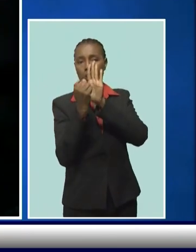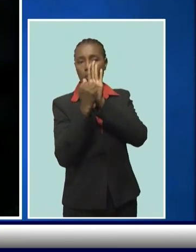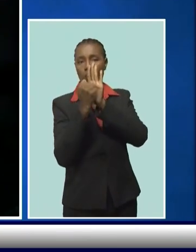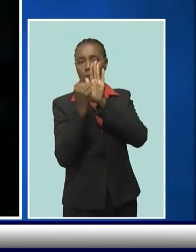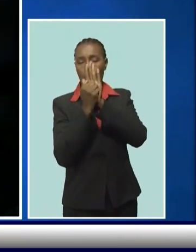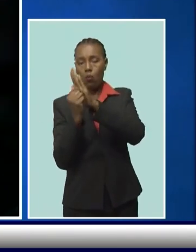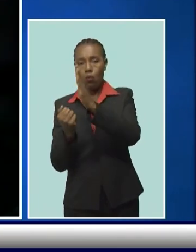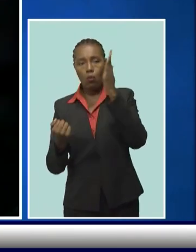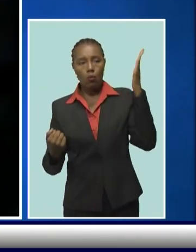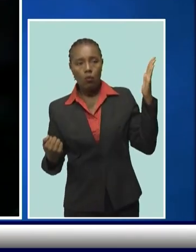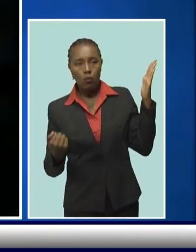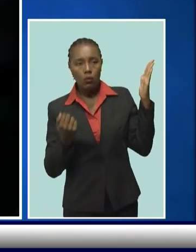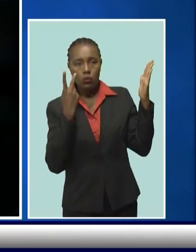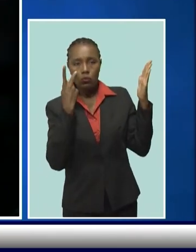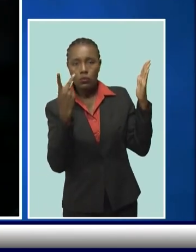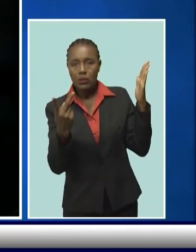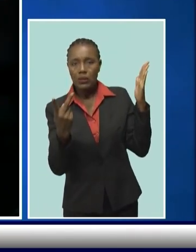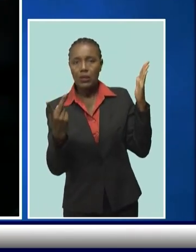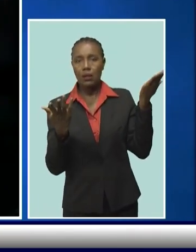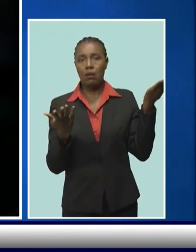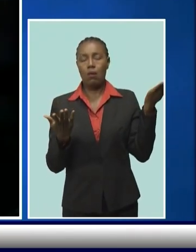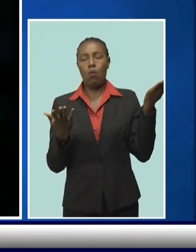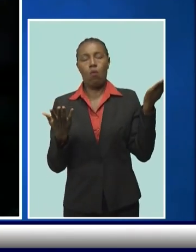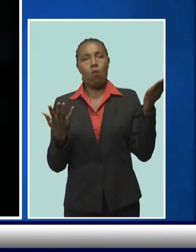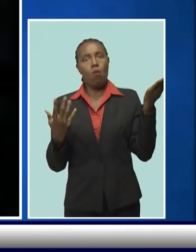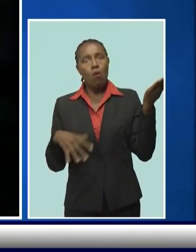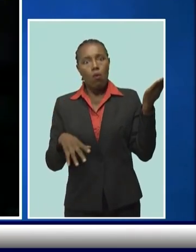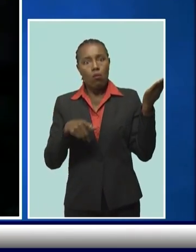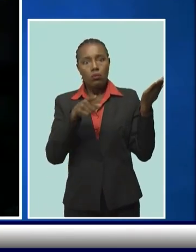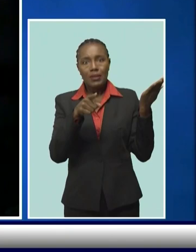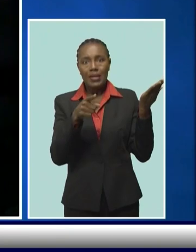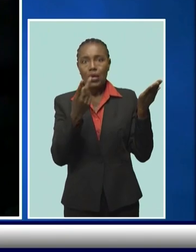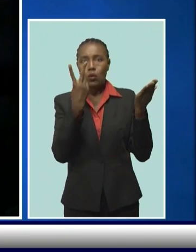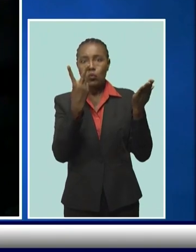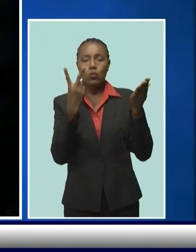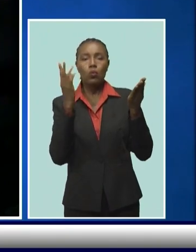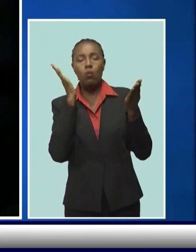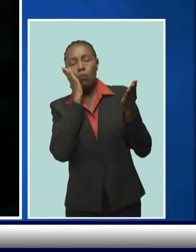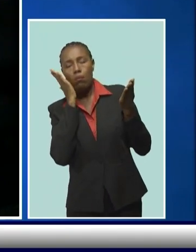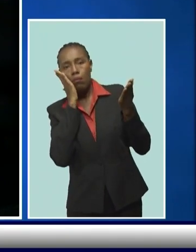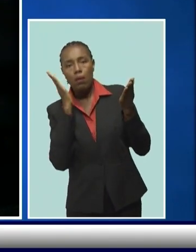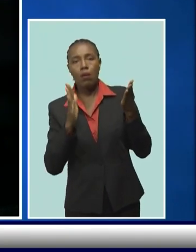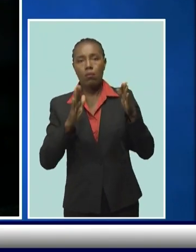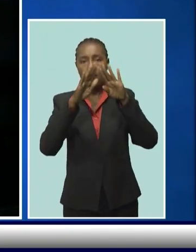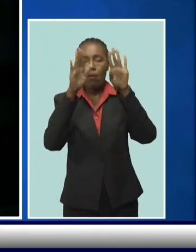in housing units in this country and you realize that a two-bedroom unit